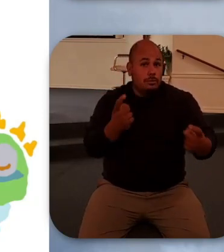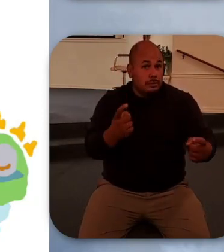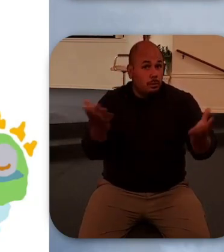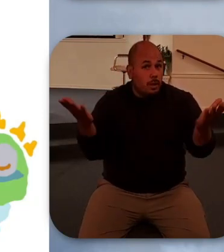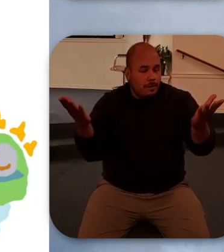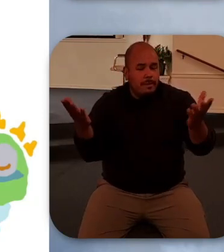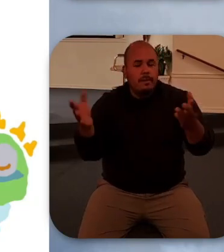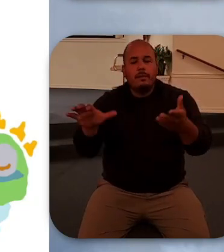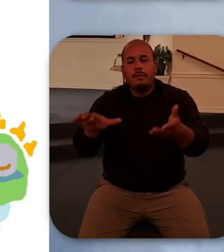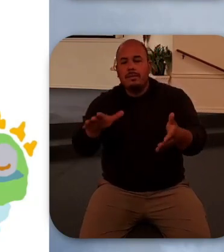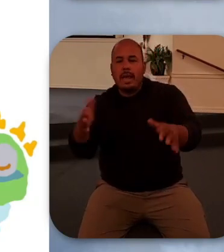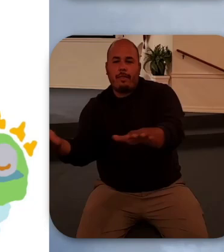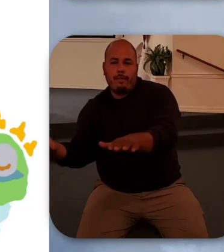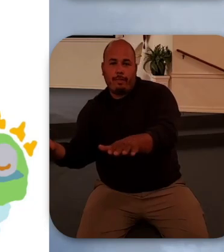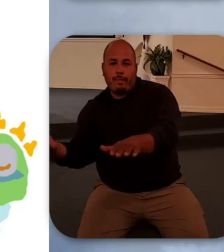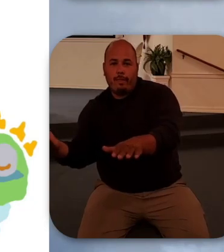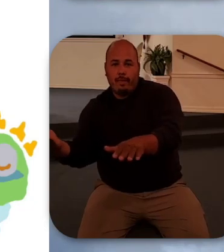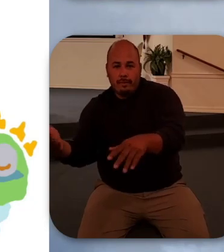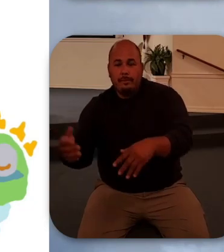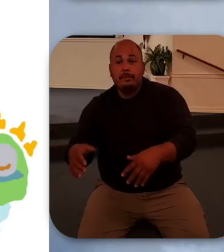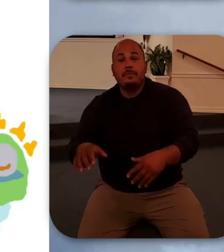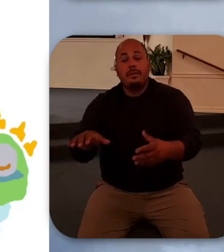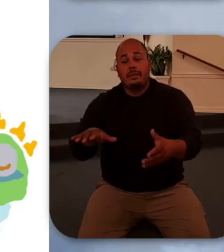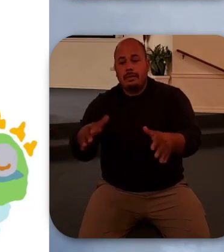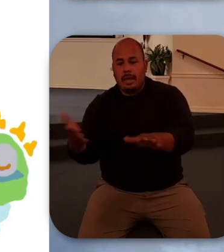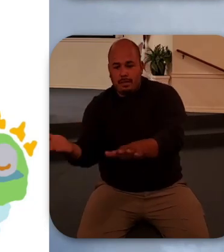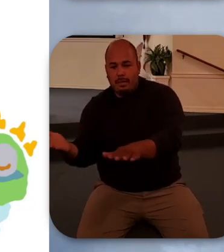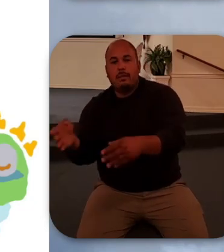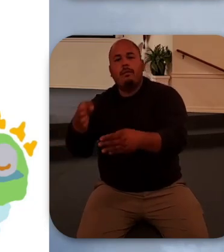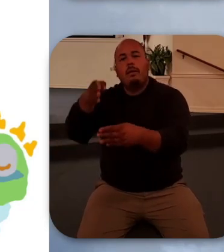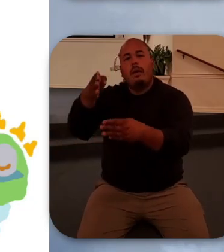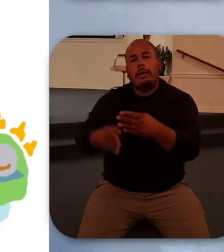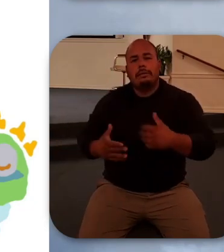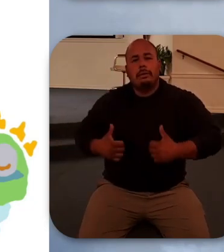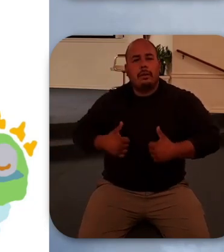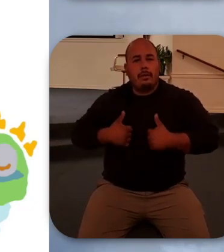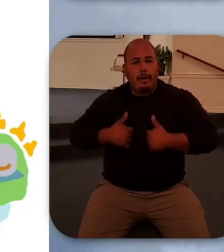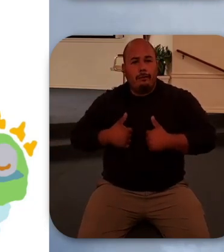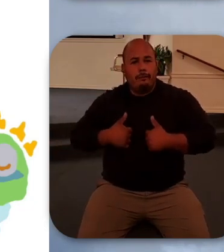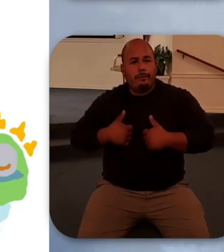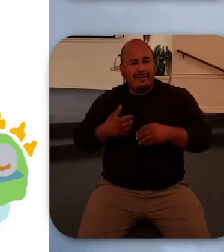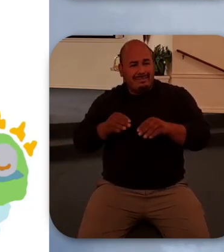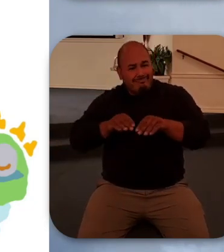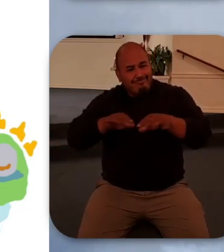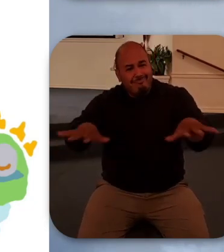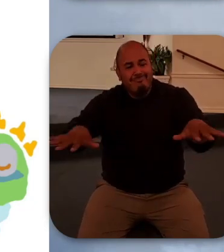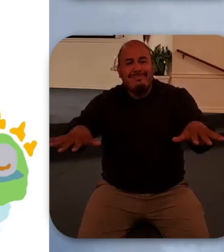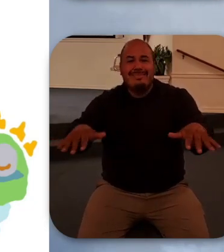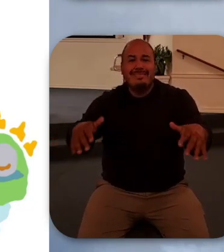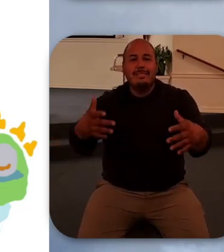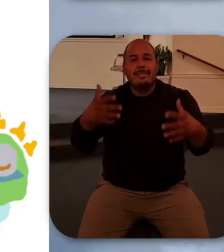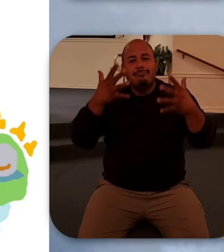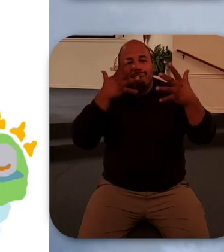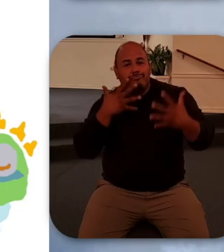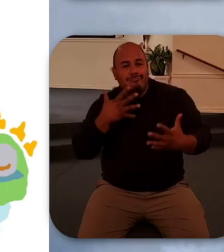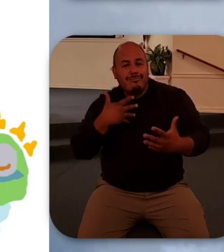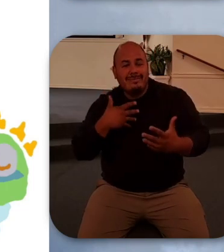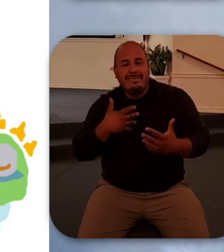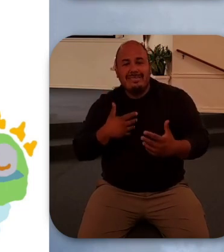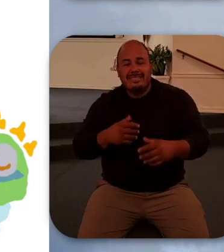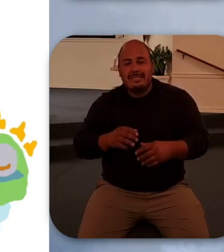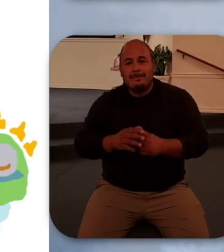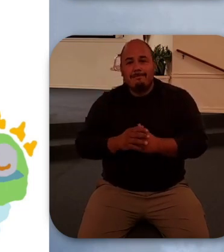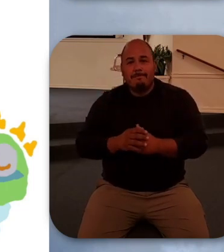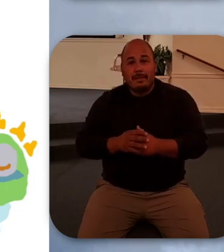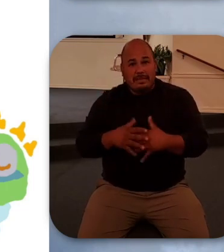sin and what does death do it ends life it brings tragedy into God's excellent creation it